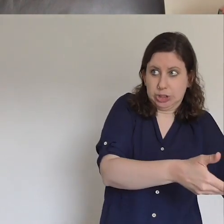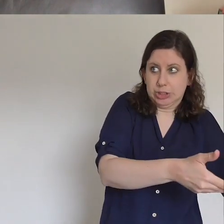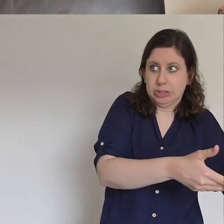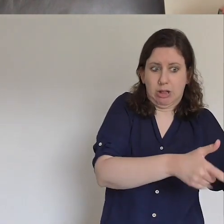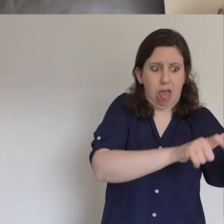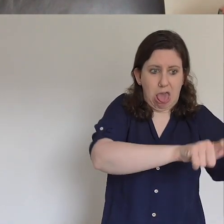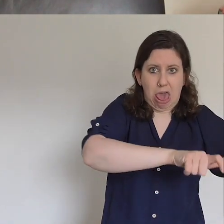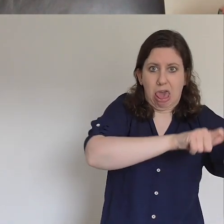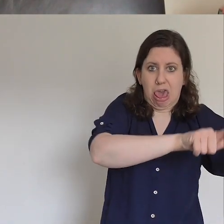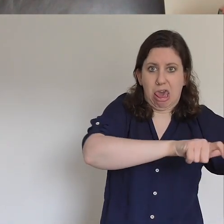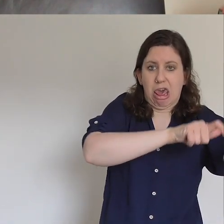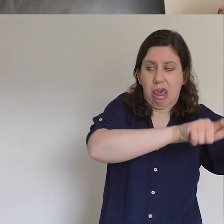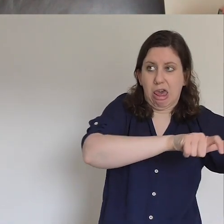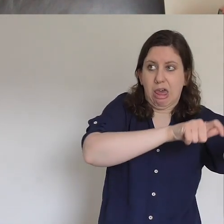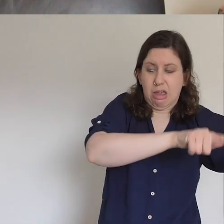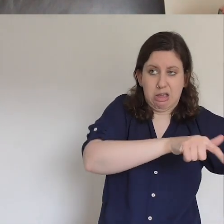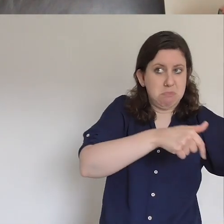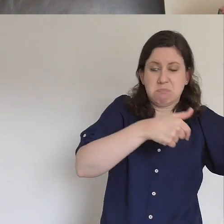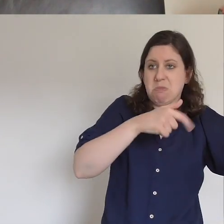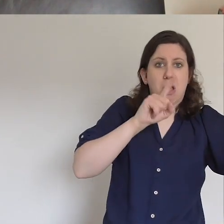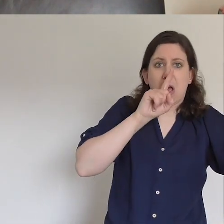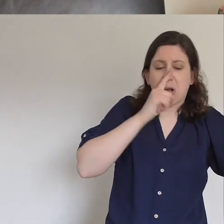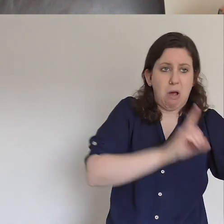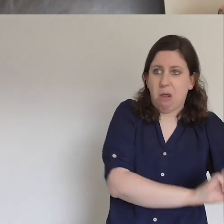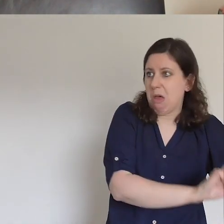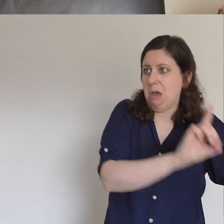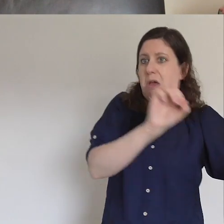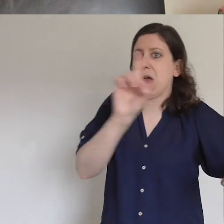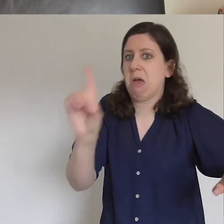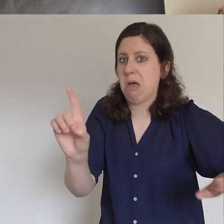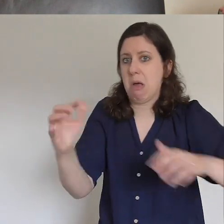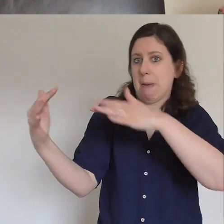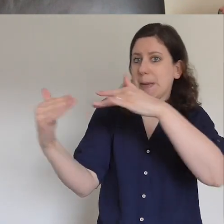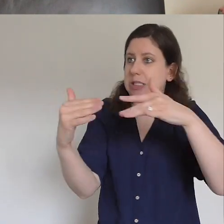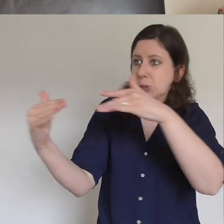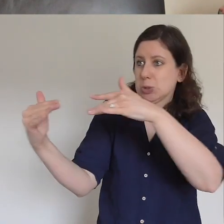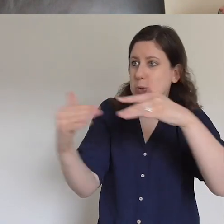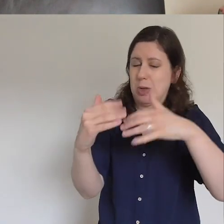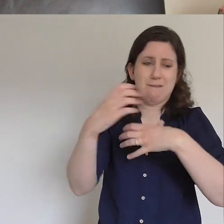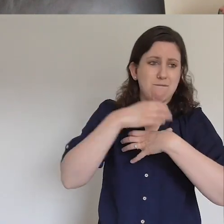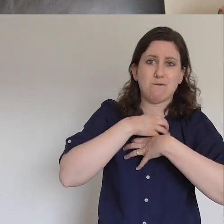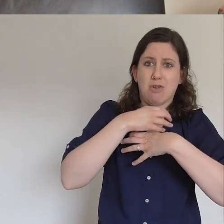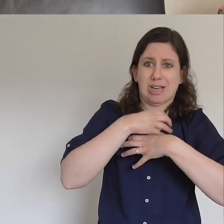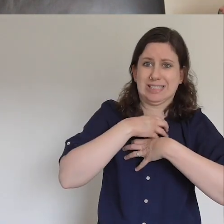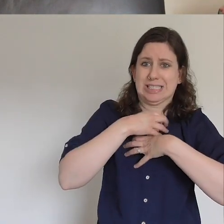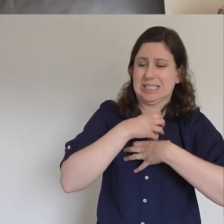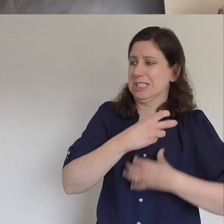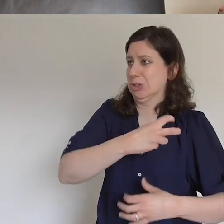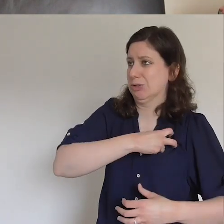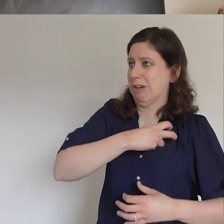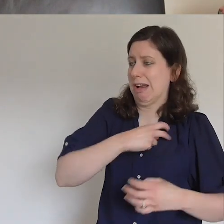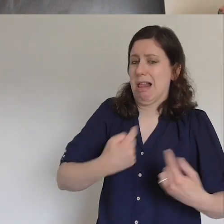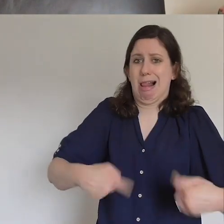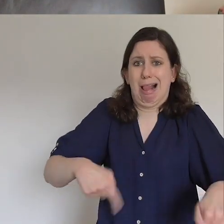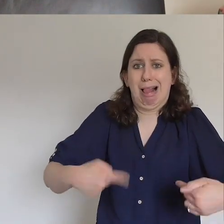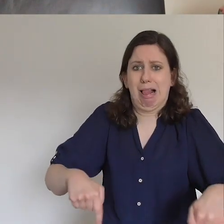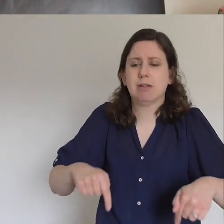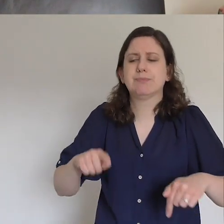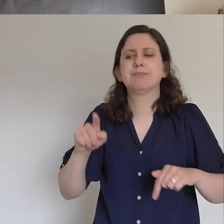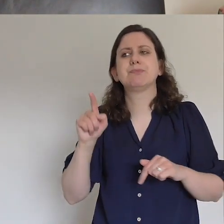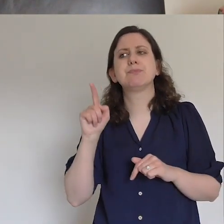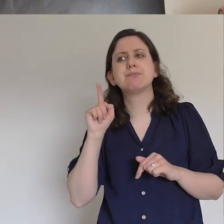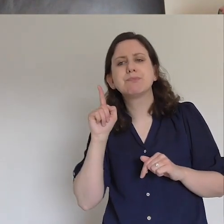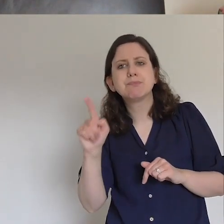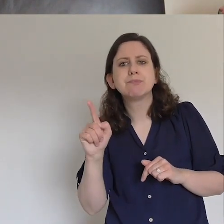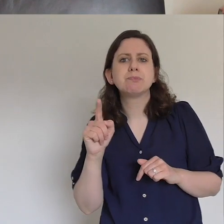because he's been too afraid to move back on to the battle line to fight, he's too afraid and the lieutenant